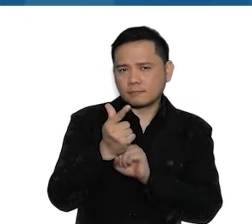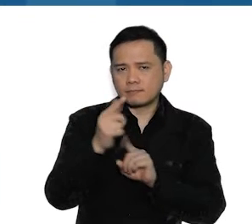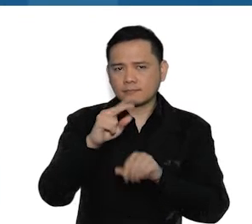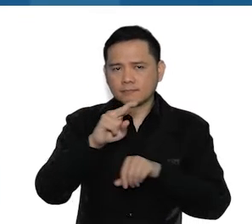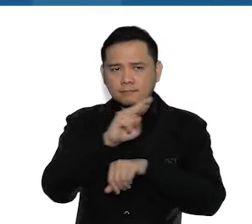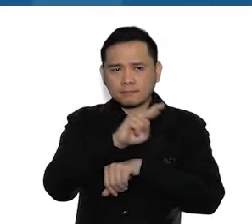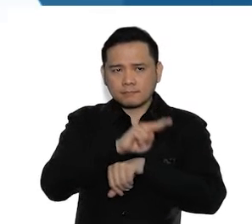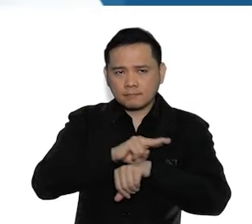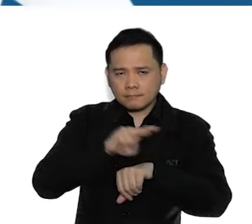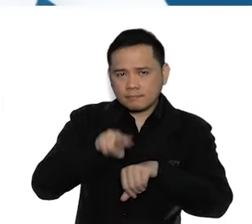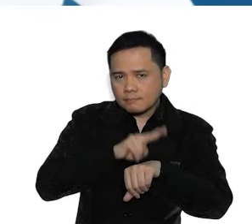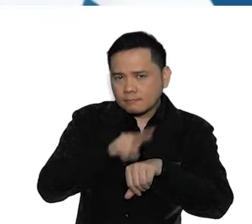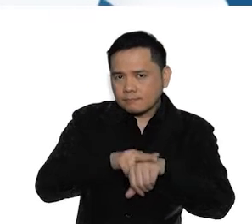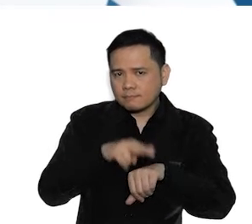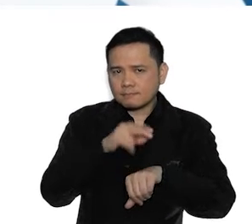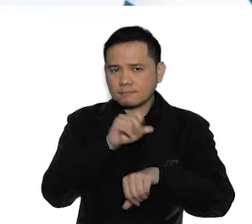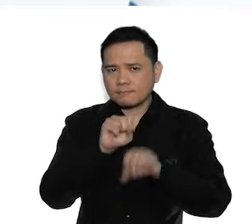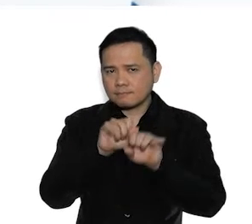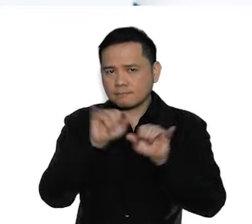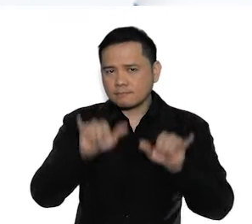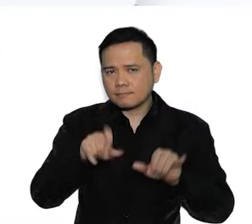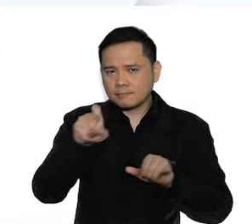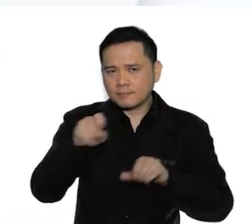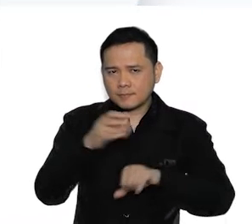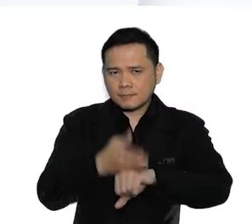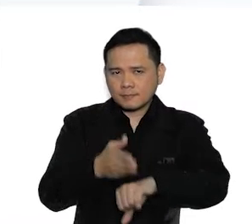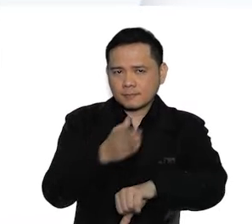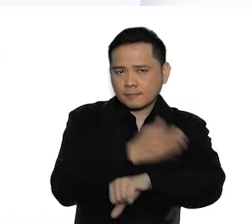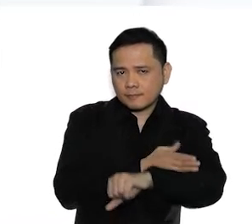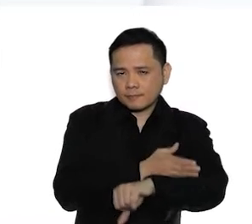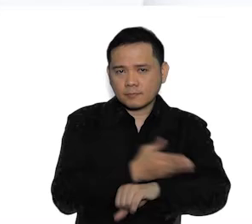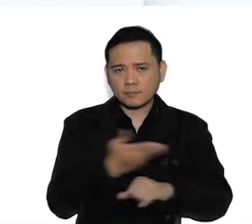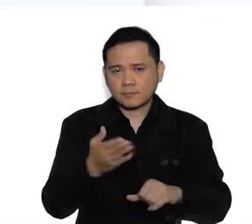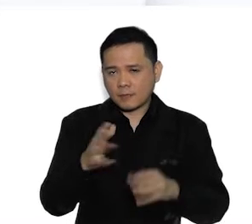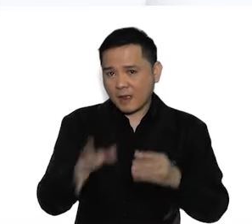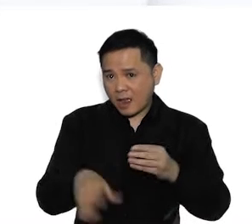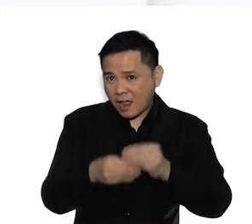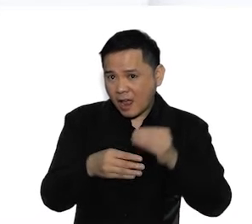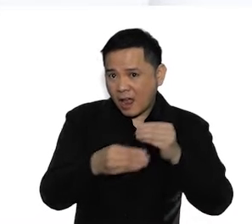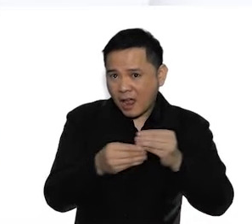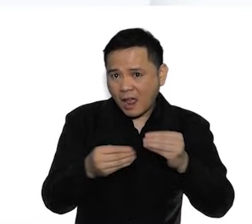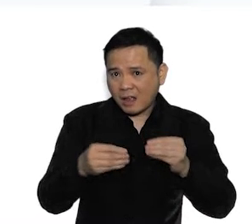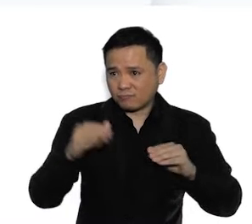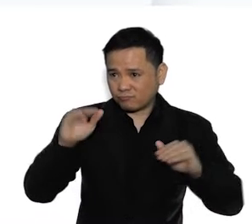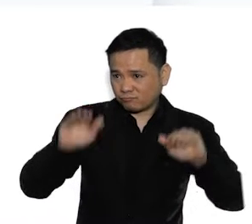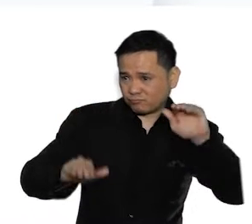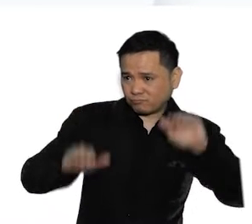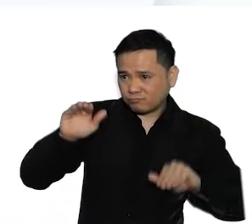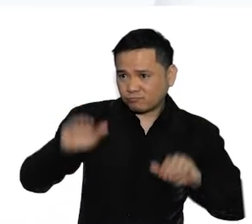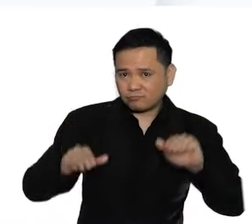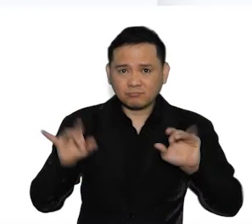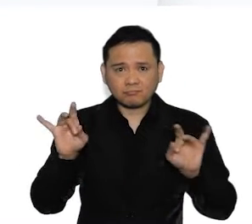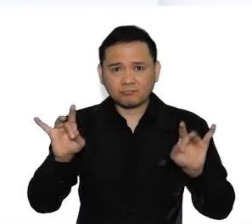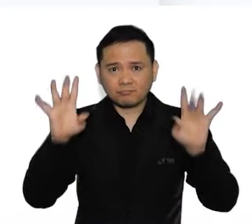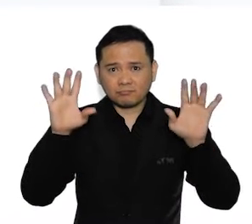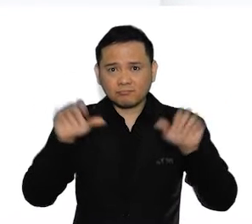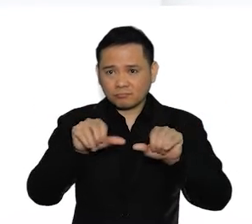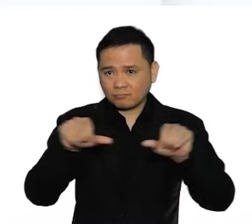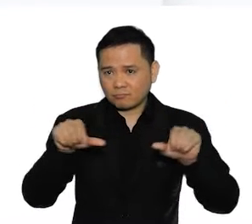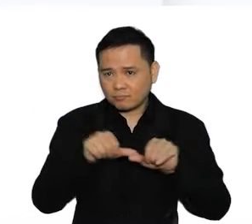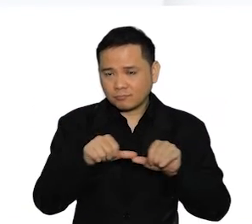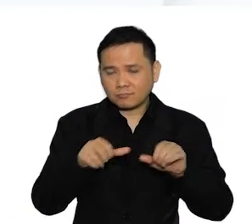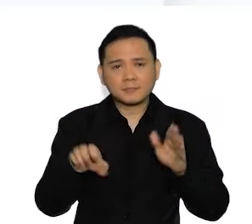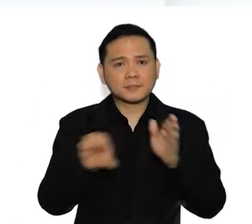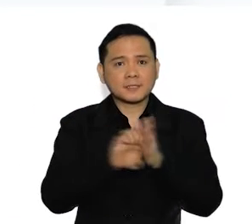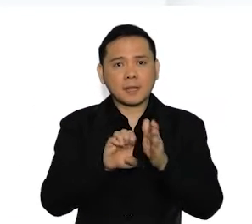What social and natural systems need adjustment and additional action to address the calculated